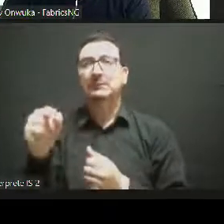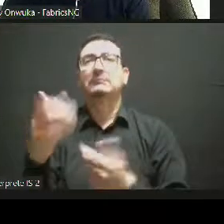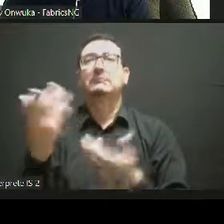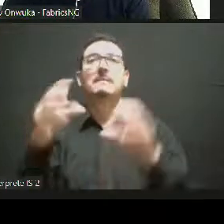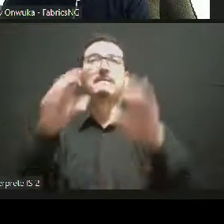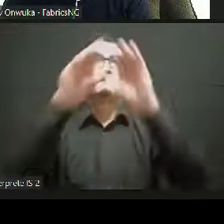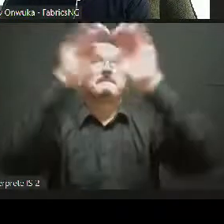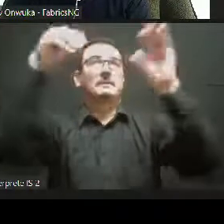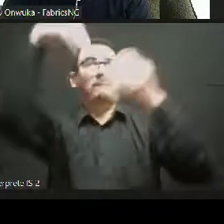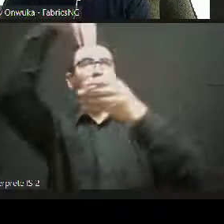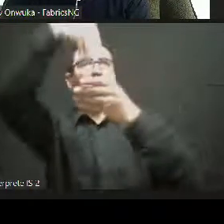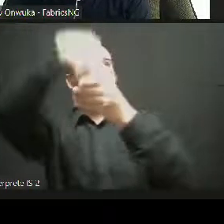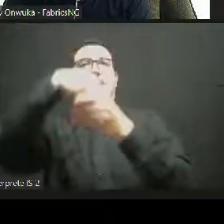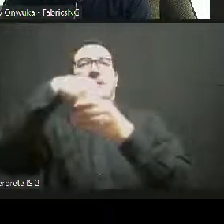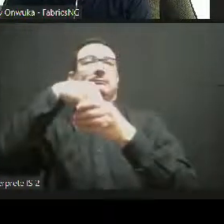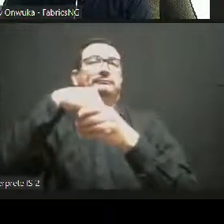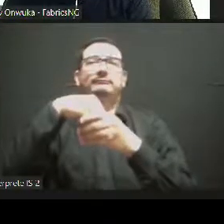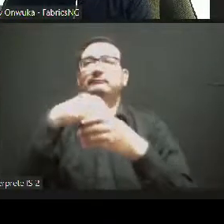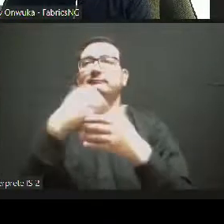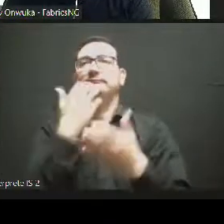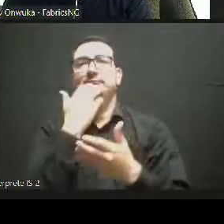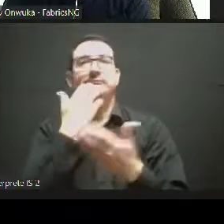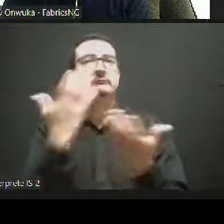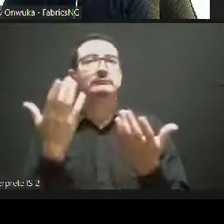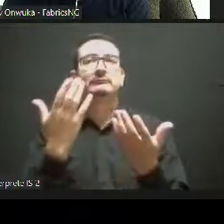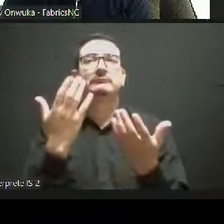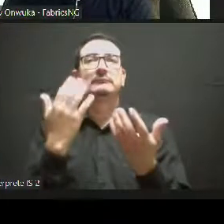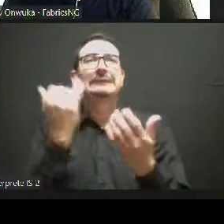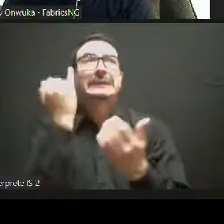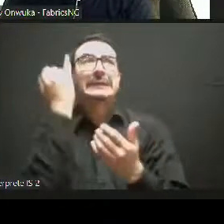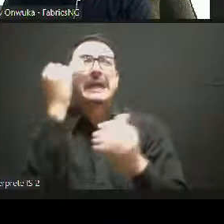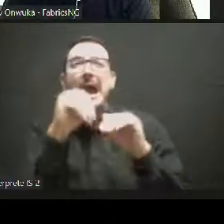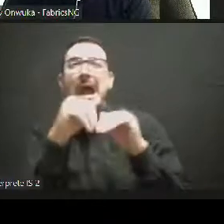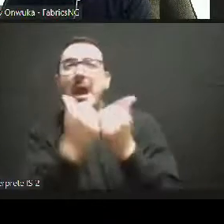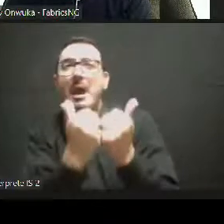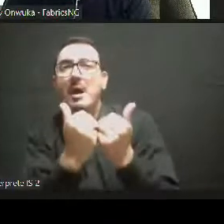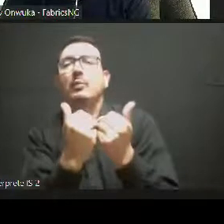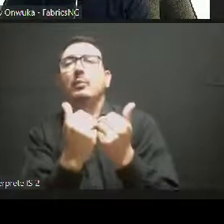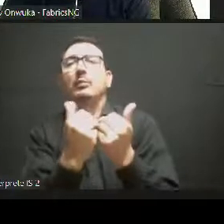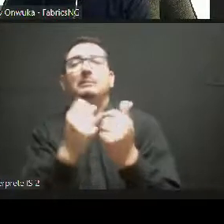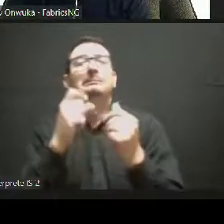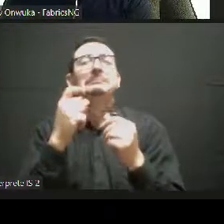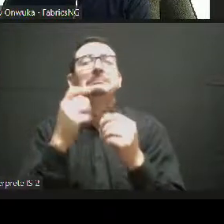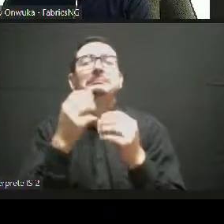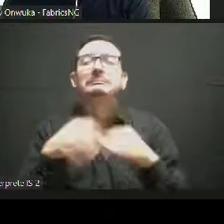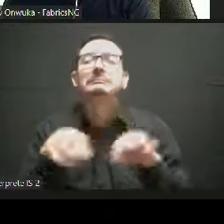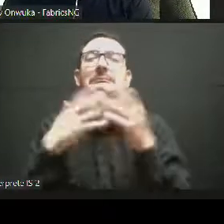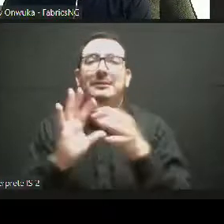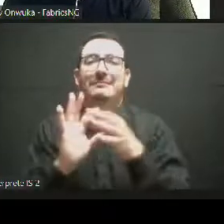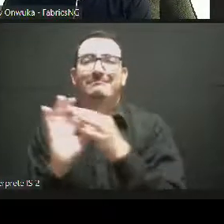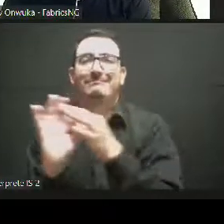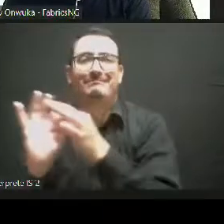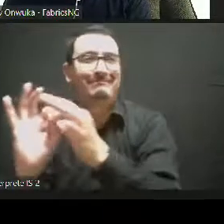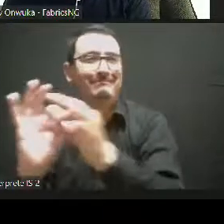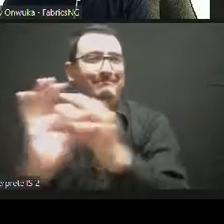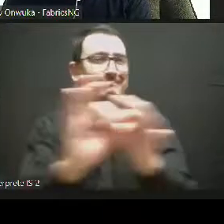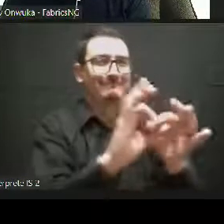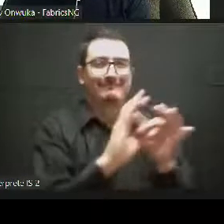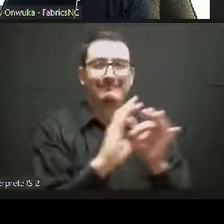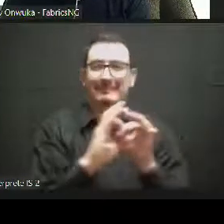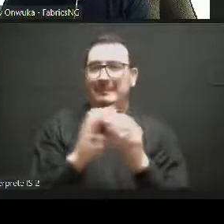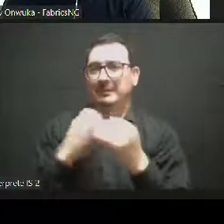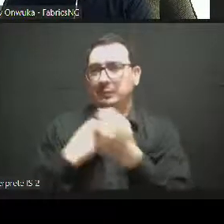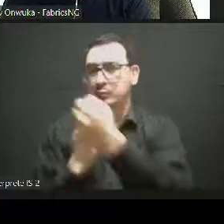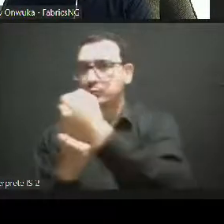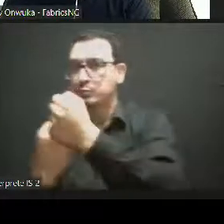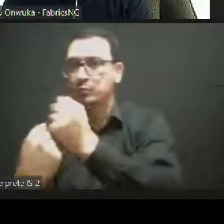to create partnerships and to mutually cooperate online among professionals,